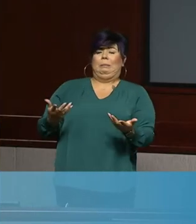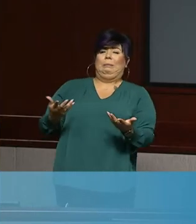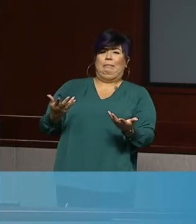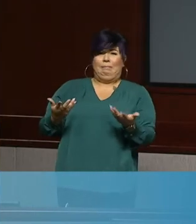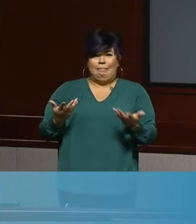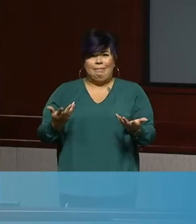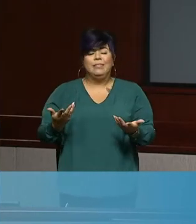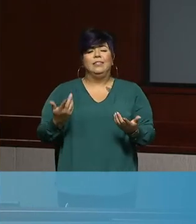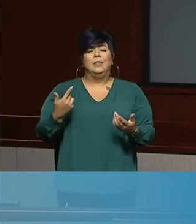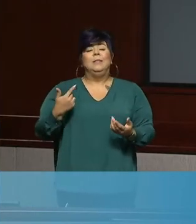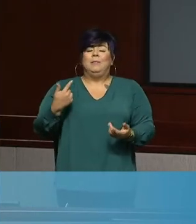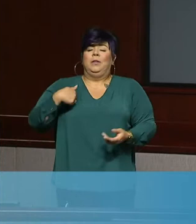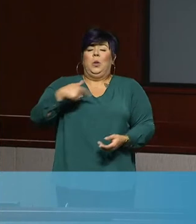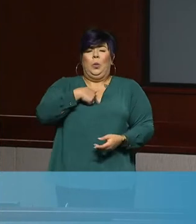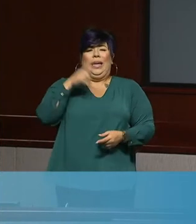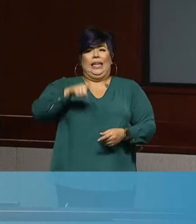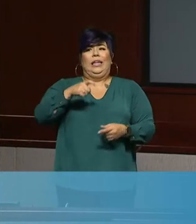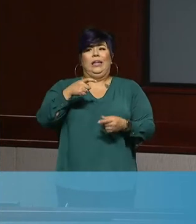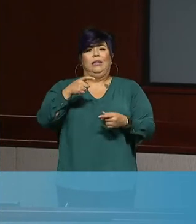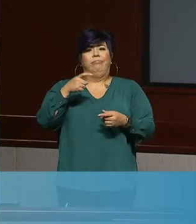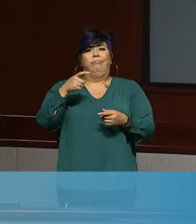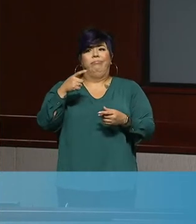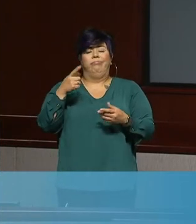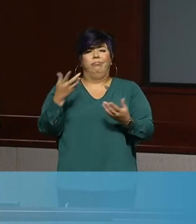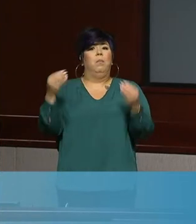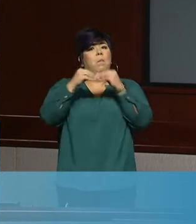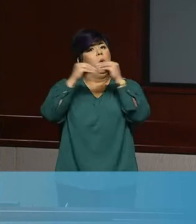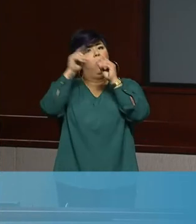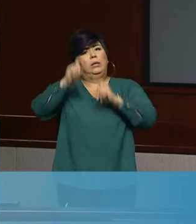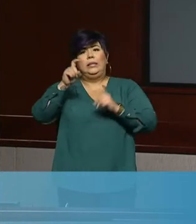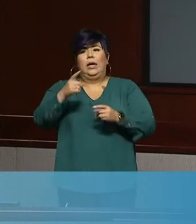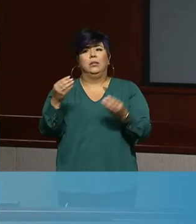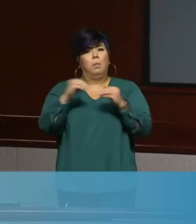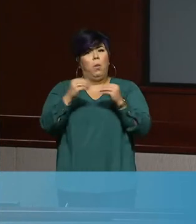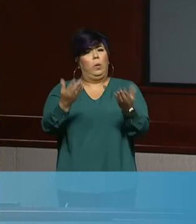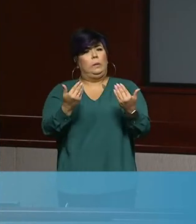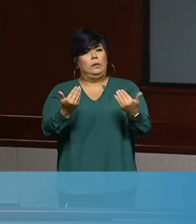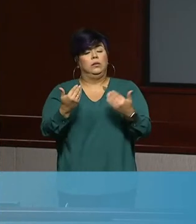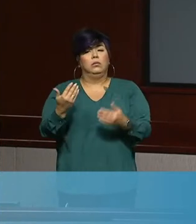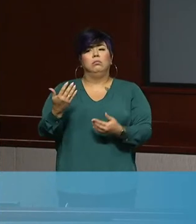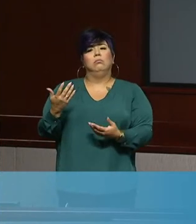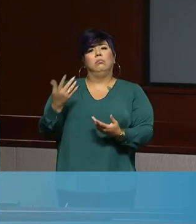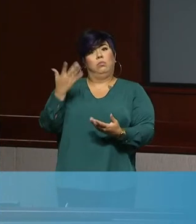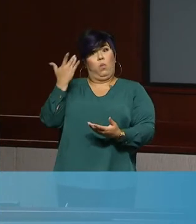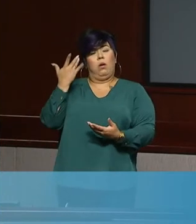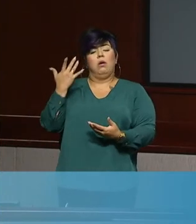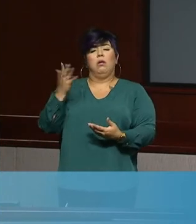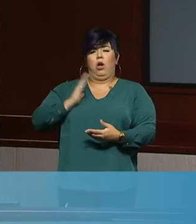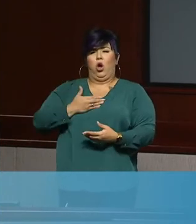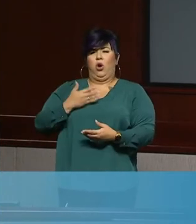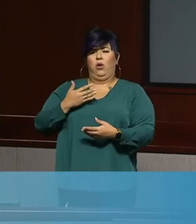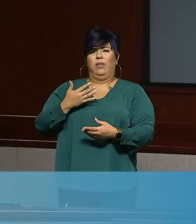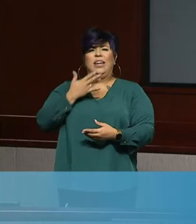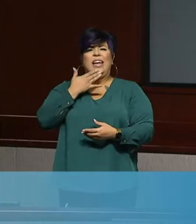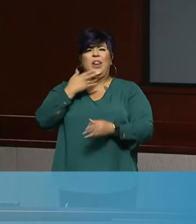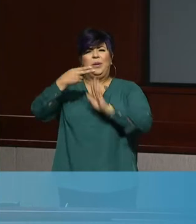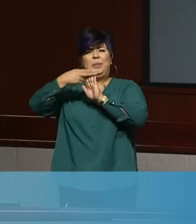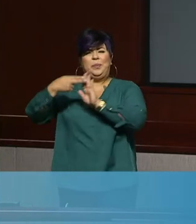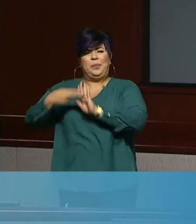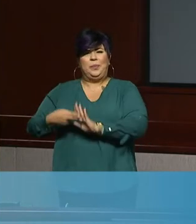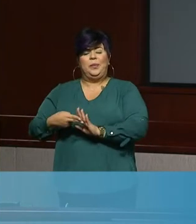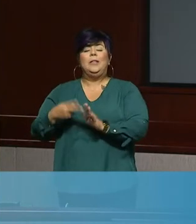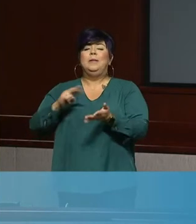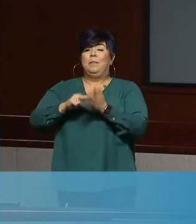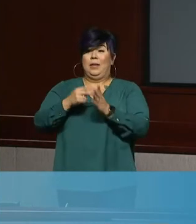tests we are doing here in Kern County in order to move more quickly through the state's tier system in order to get more of our